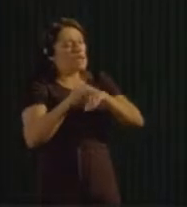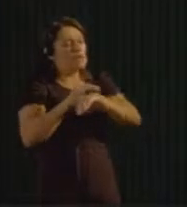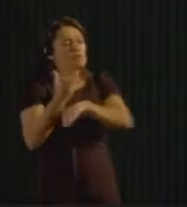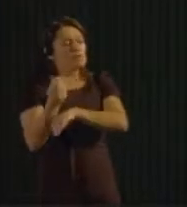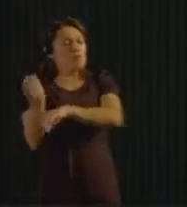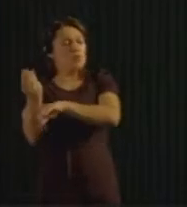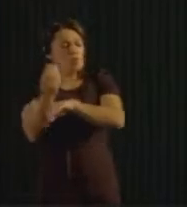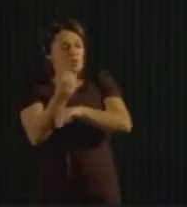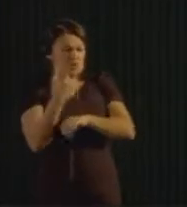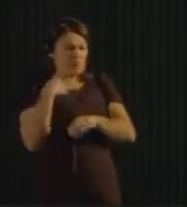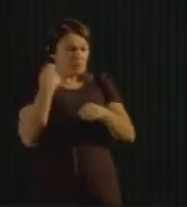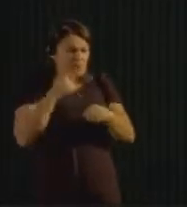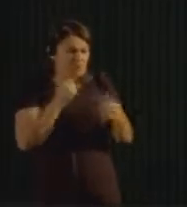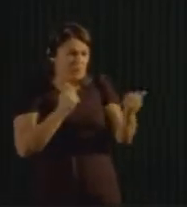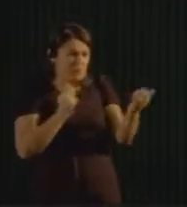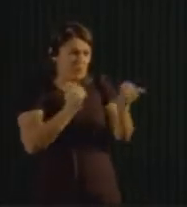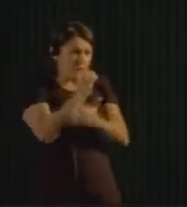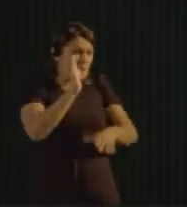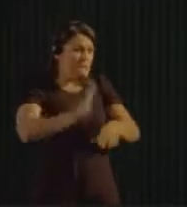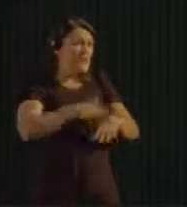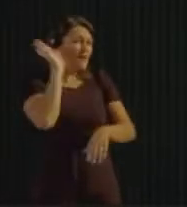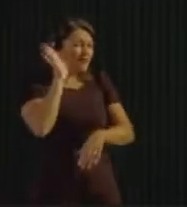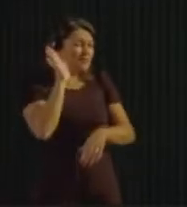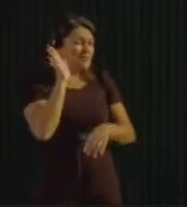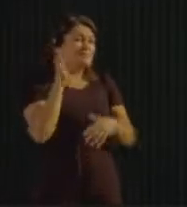bit before you bring all your stuff home.